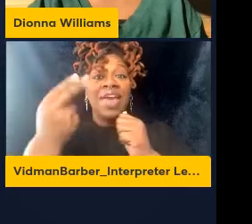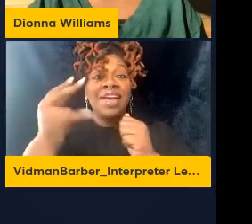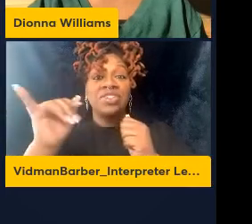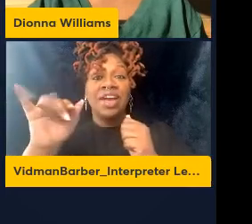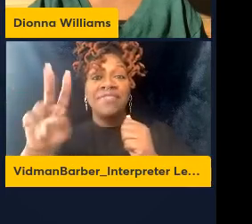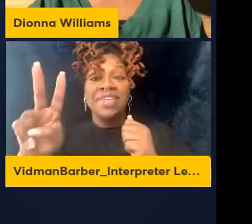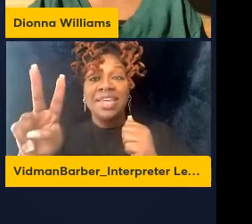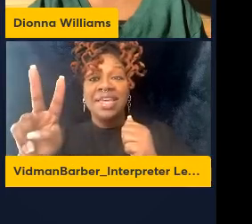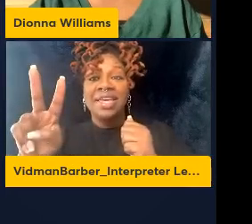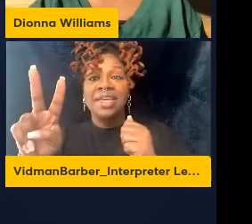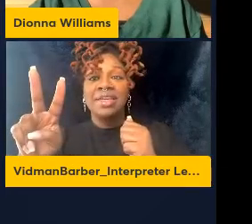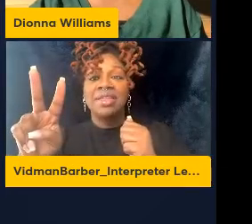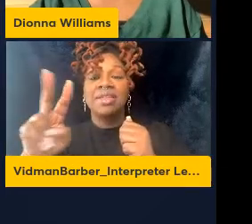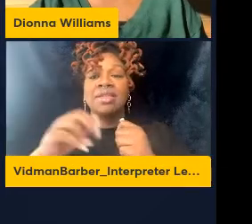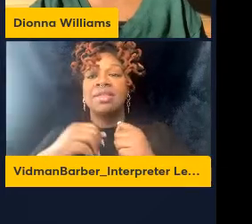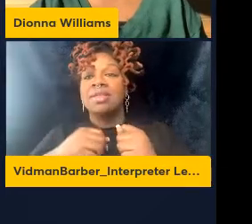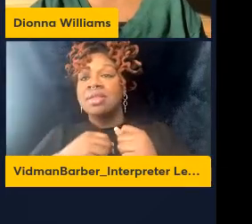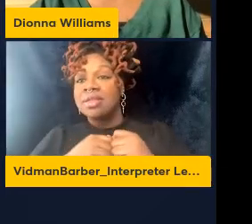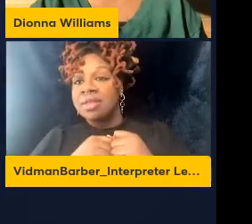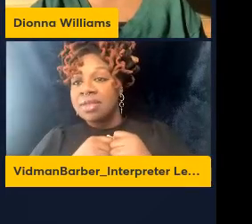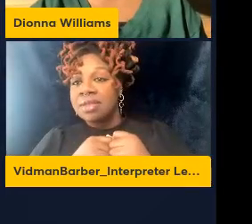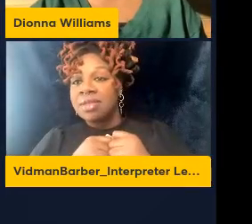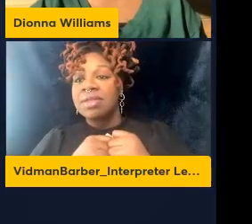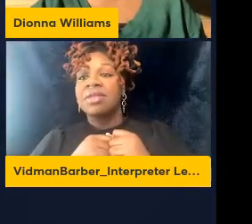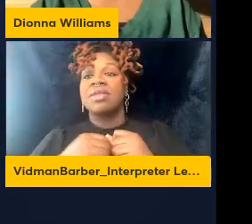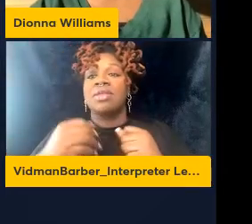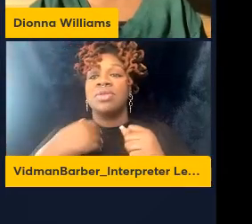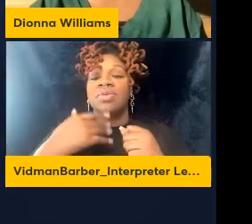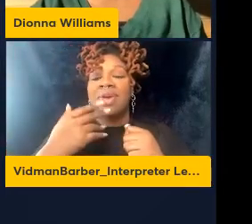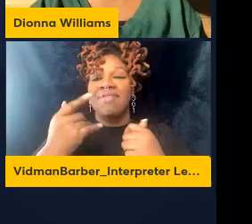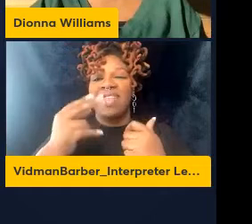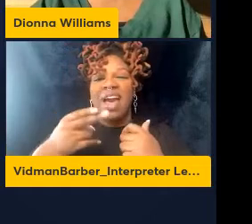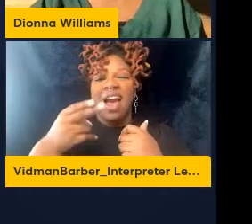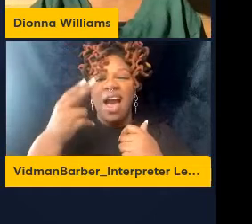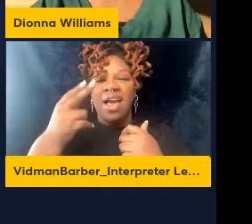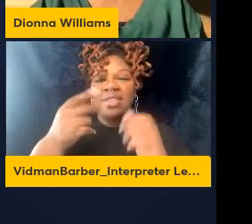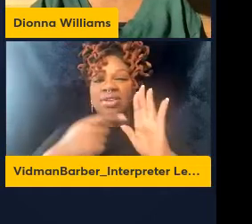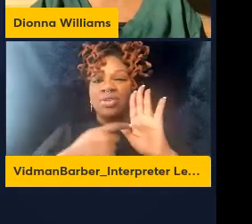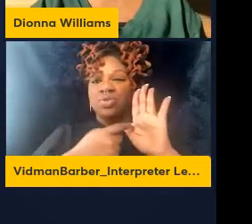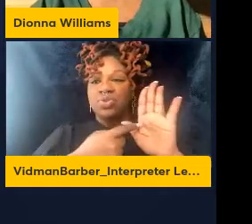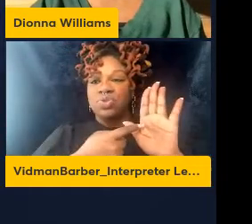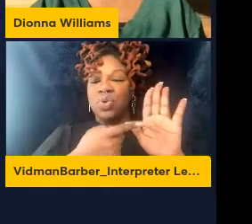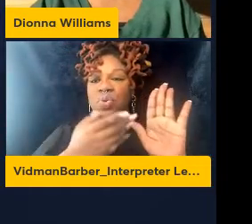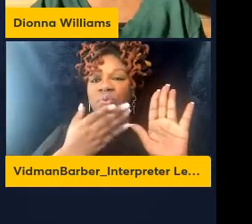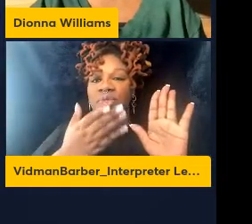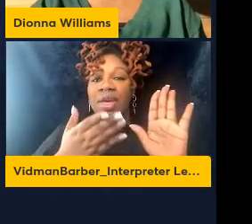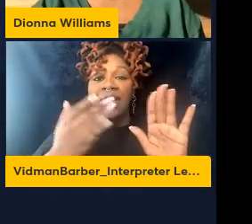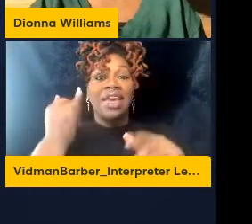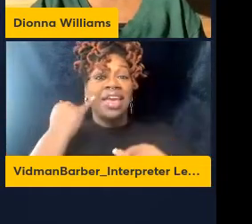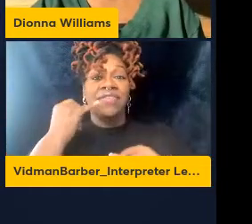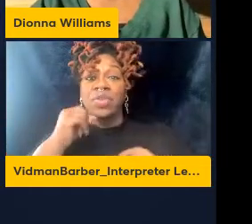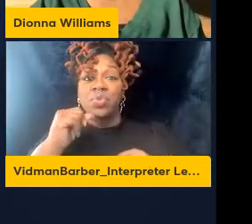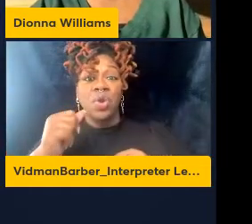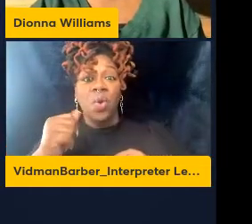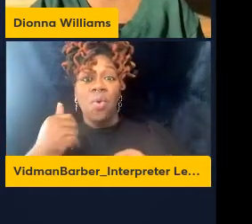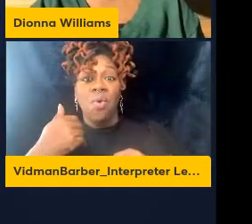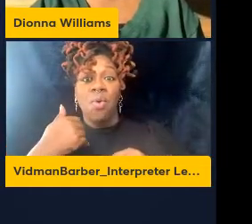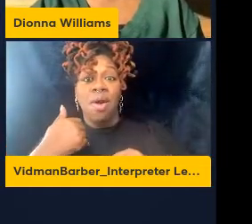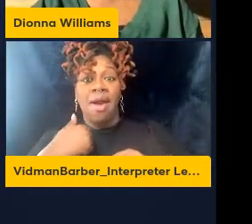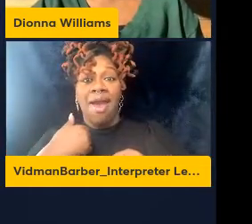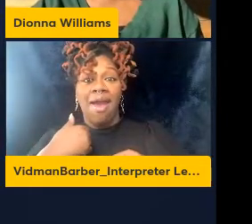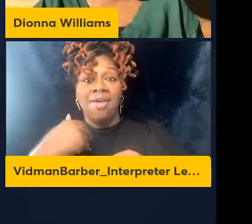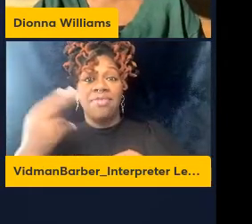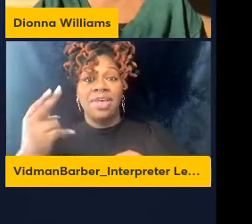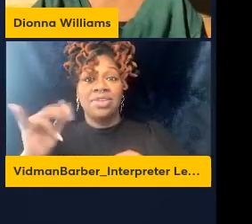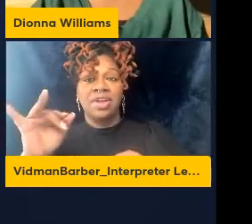these 14-16 monocyte type ALKAM highly expressed on them. And in fact, when you're uninfected, you have very little to no presence of